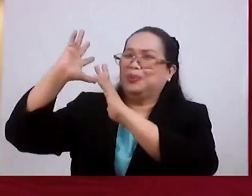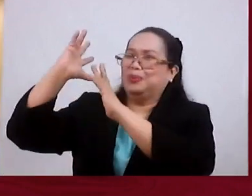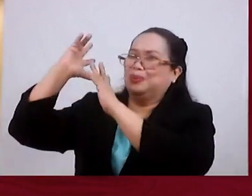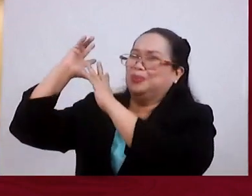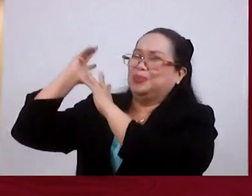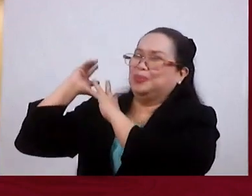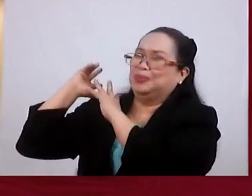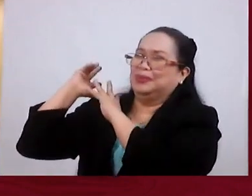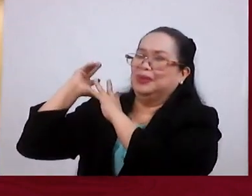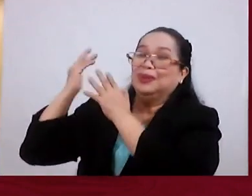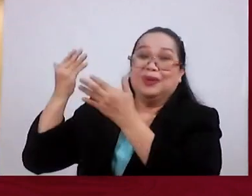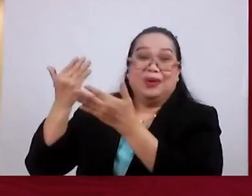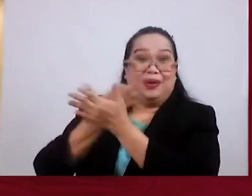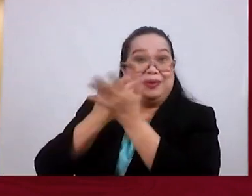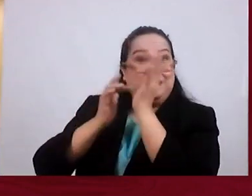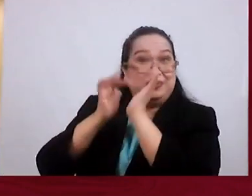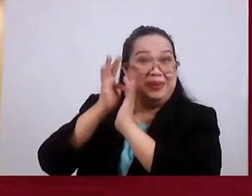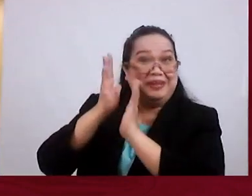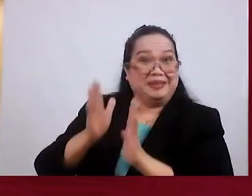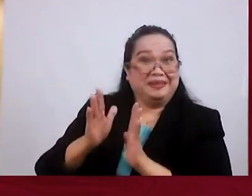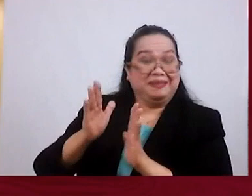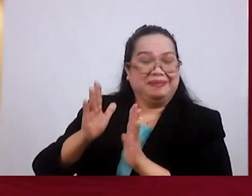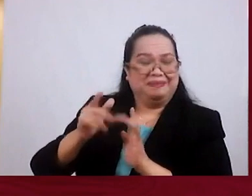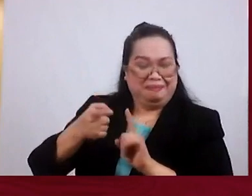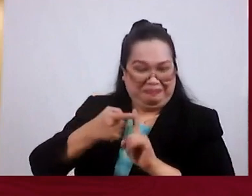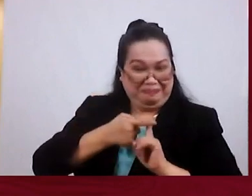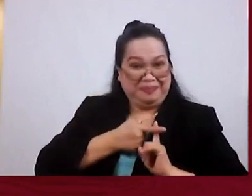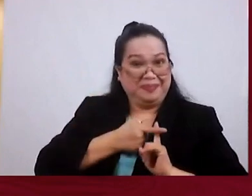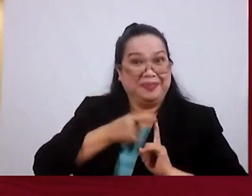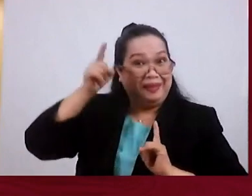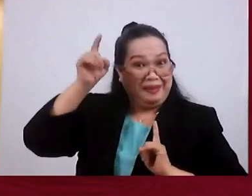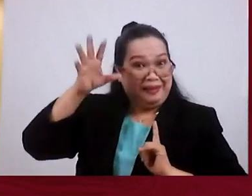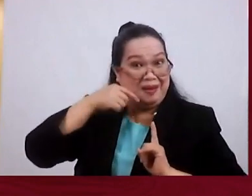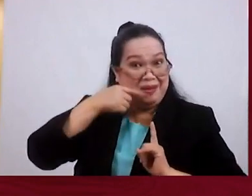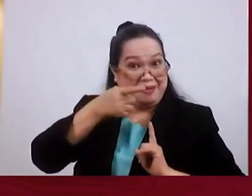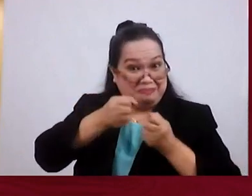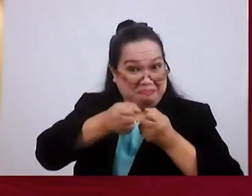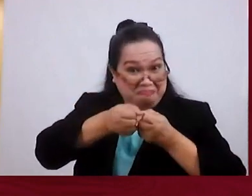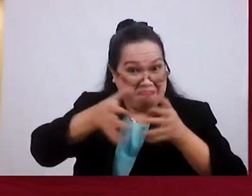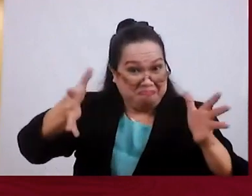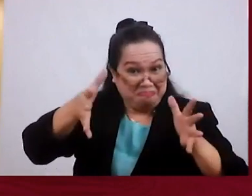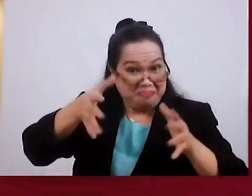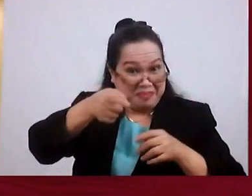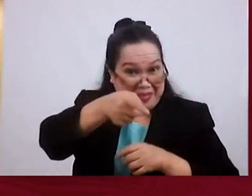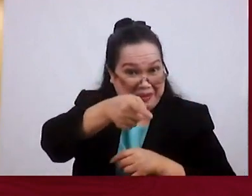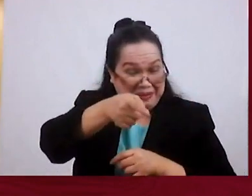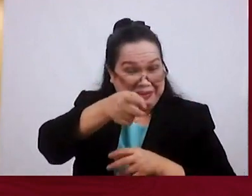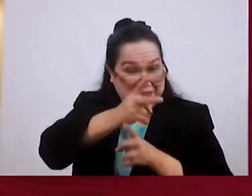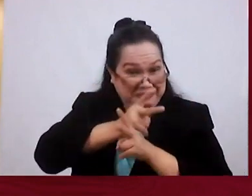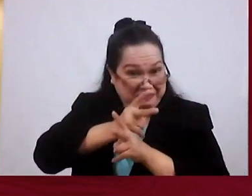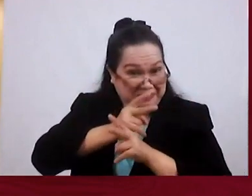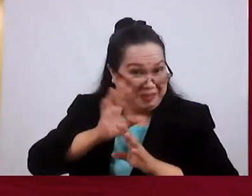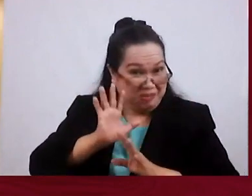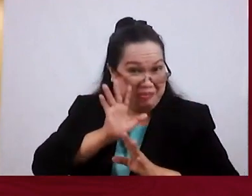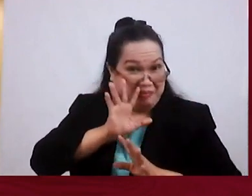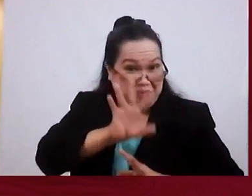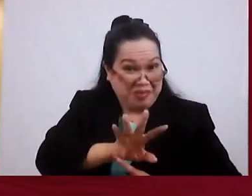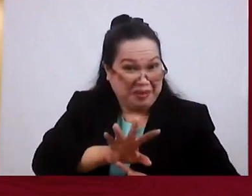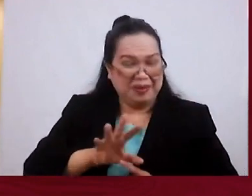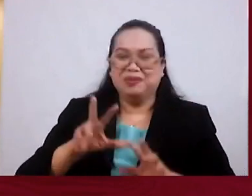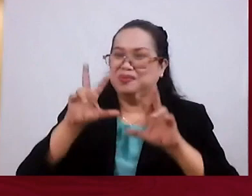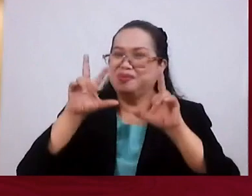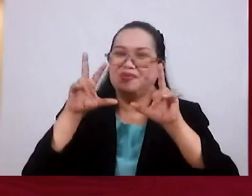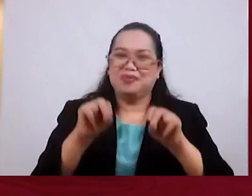Were A New Believer Do You Think God Will Let You Go If You Survive Earlier